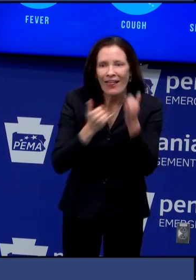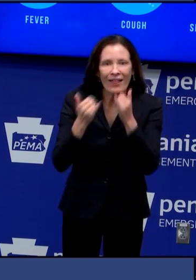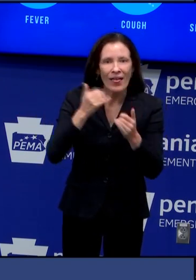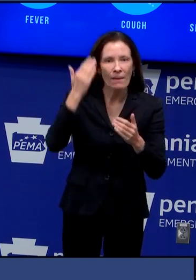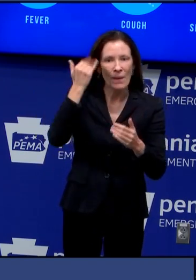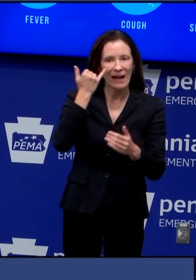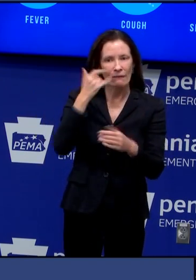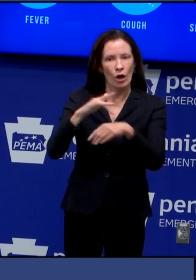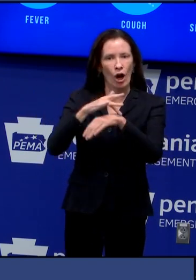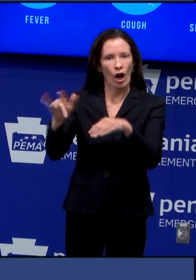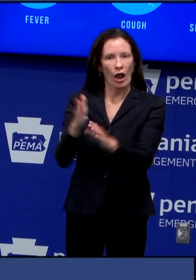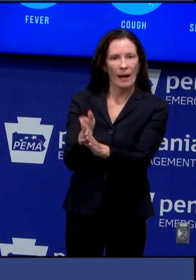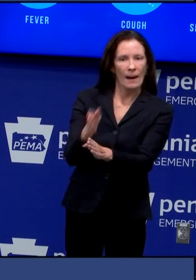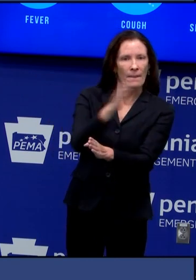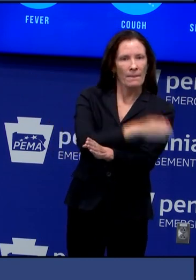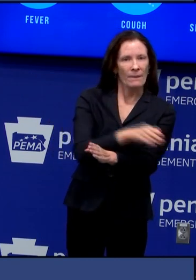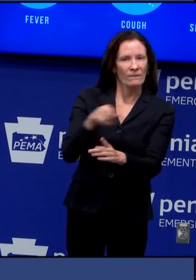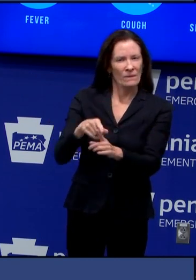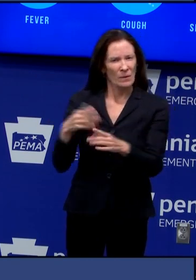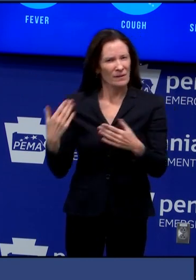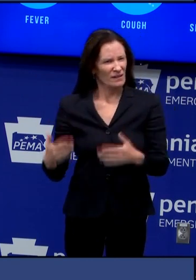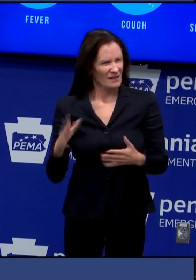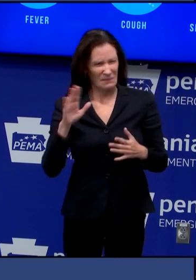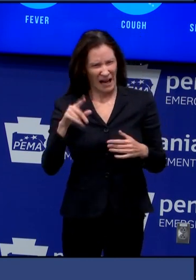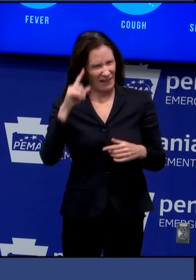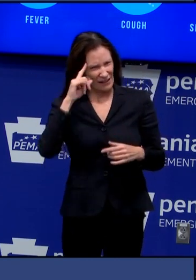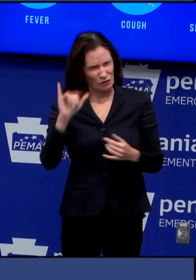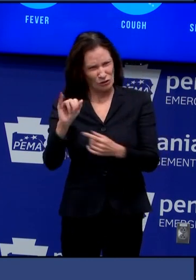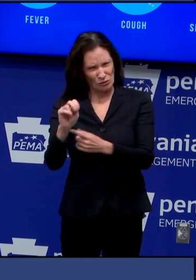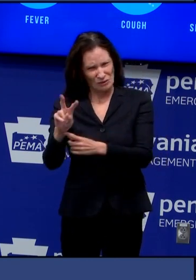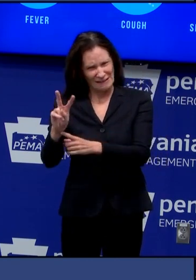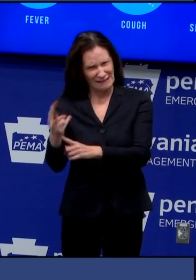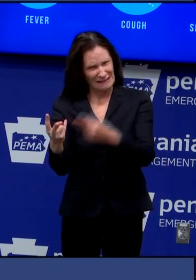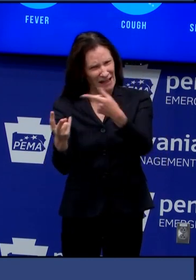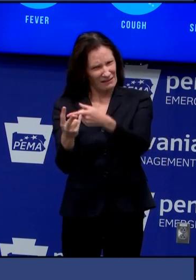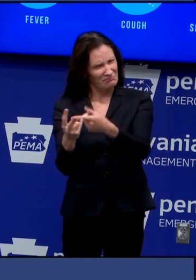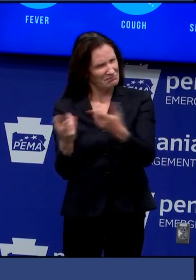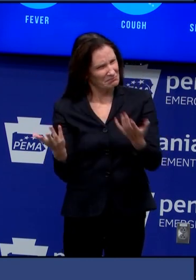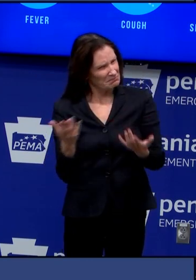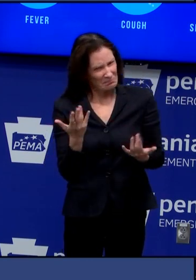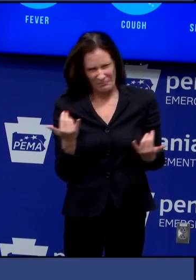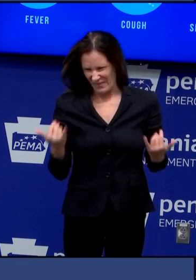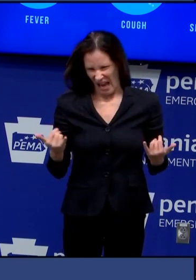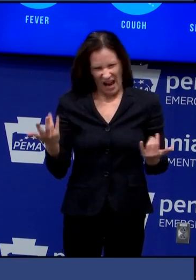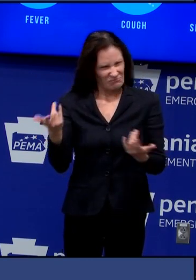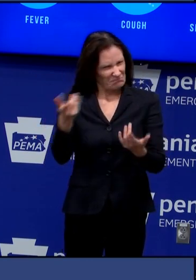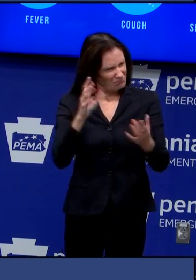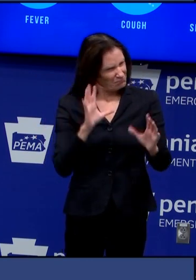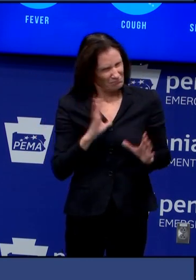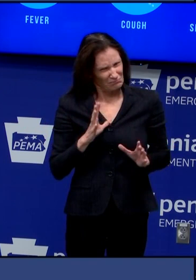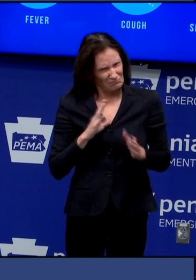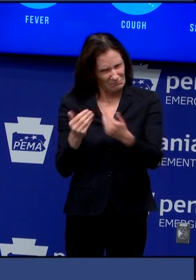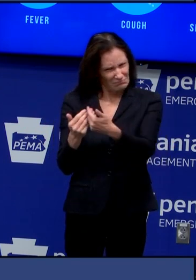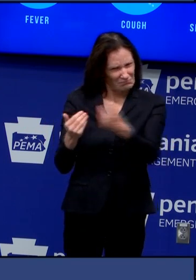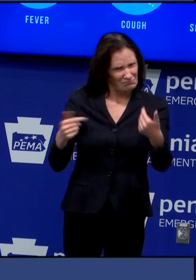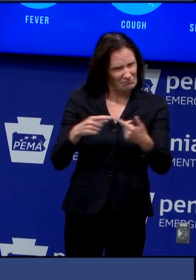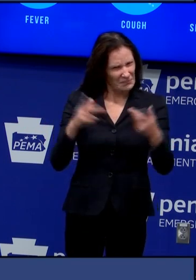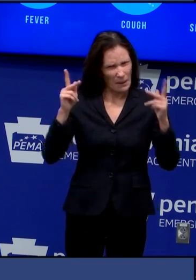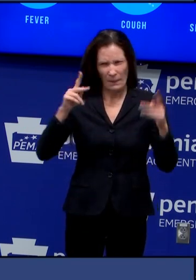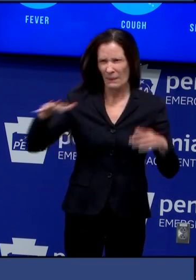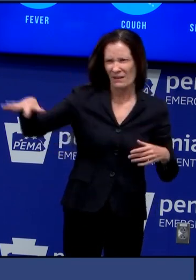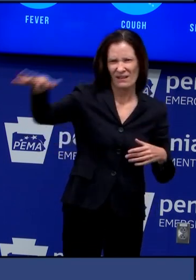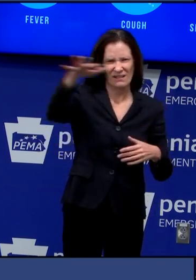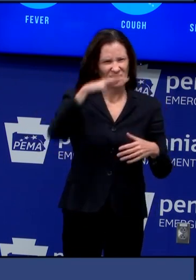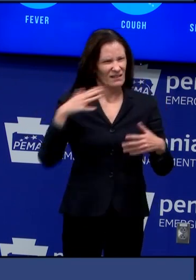times their number for the last presidential primary and the critical importance of timely results to public confidence in elections can your